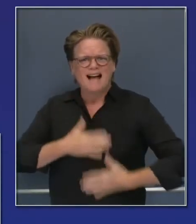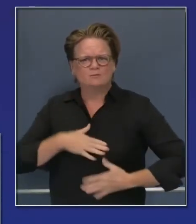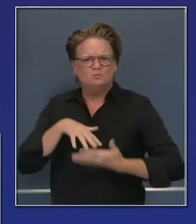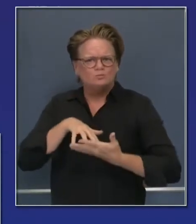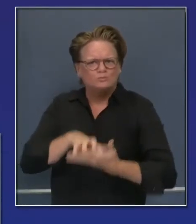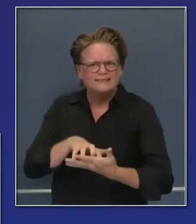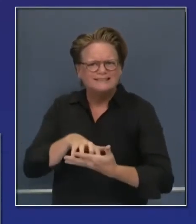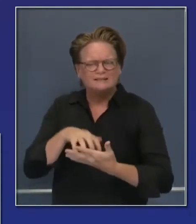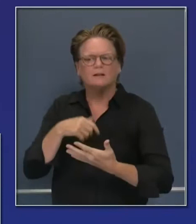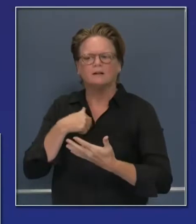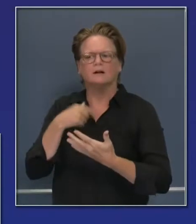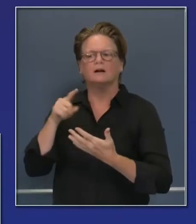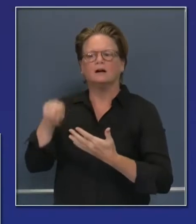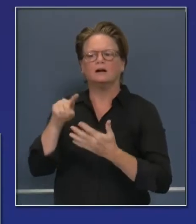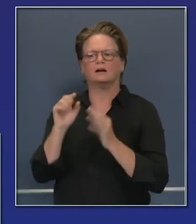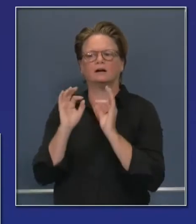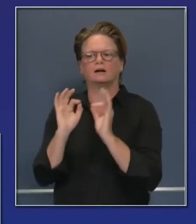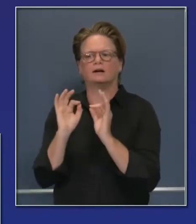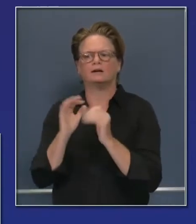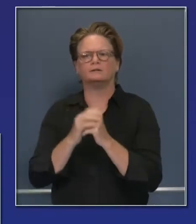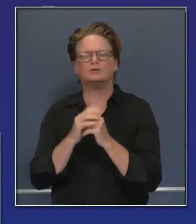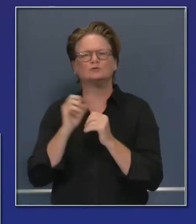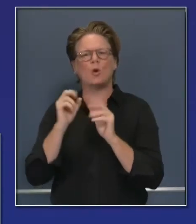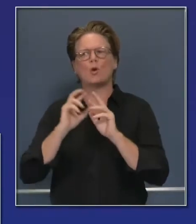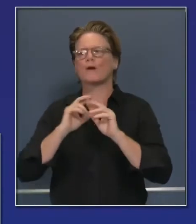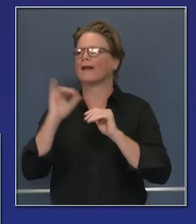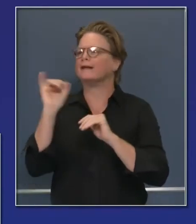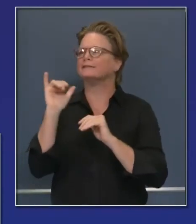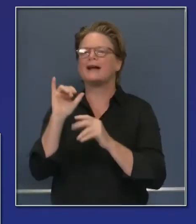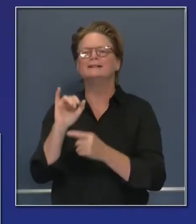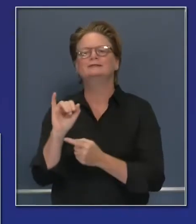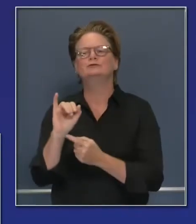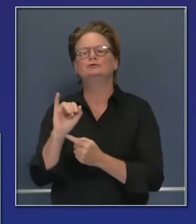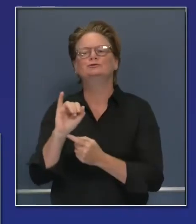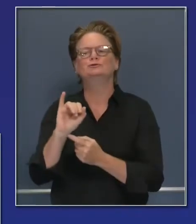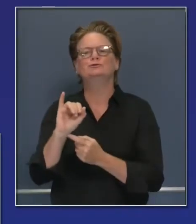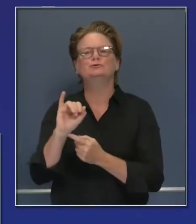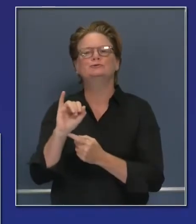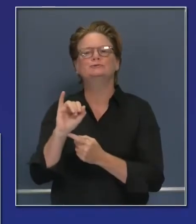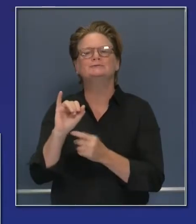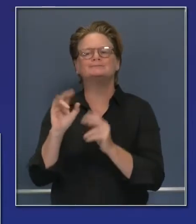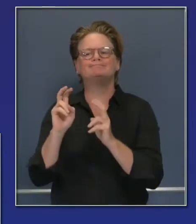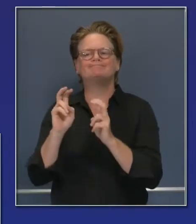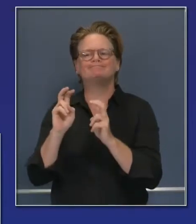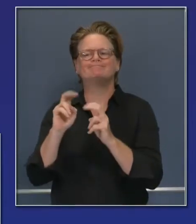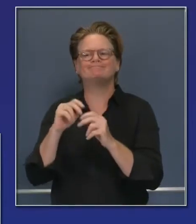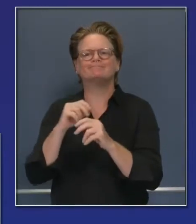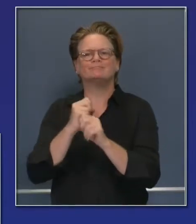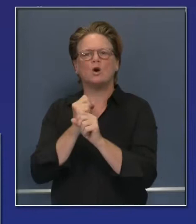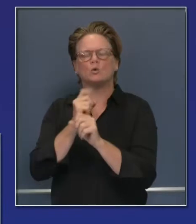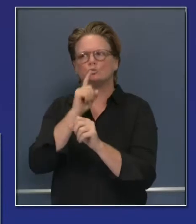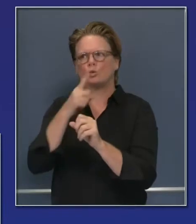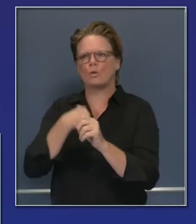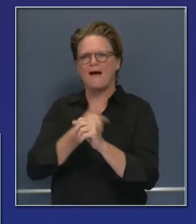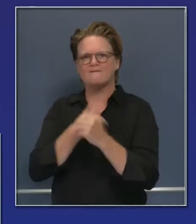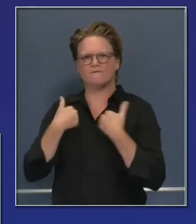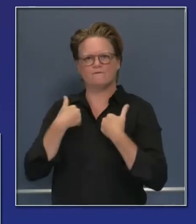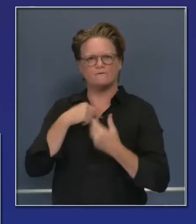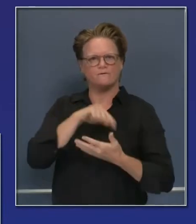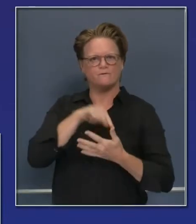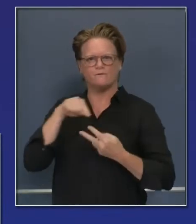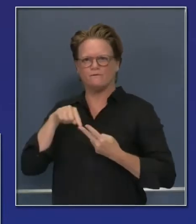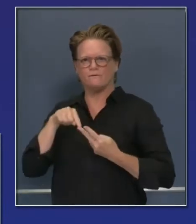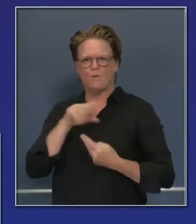some insurance against what we lazily refer to as the twindemic of flu and COVID season, to